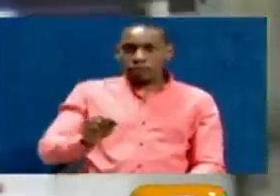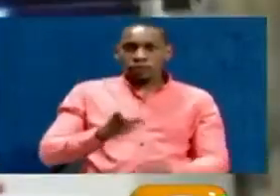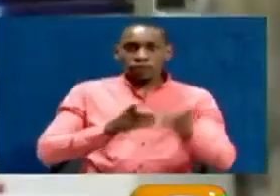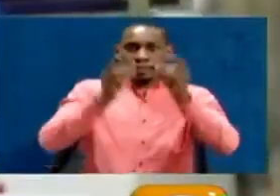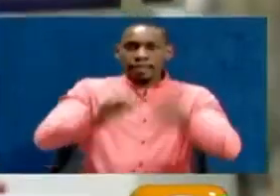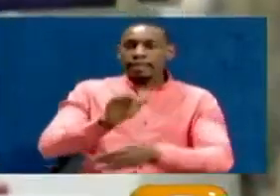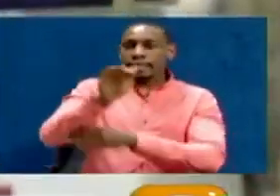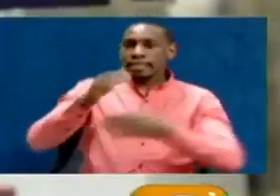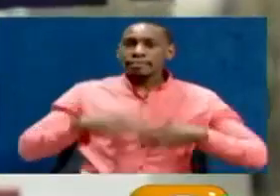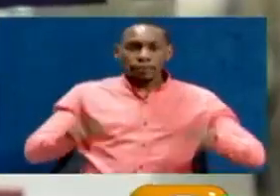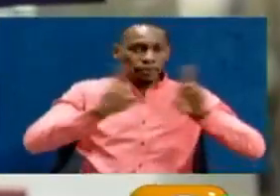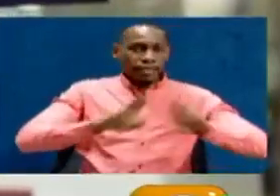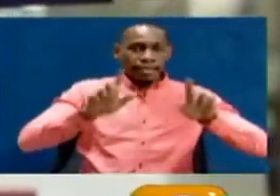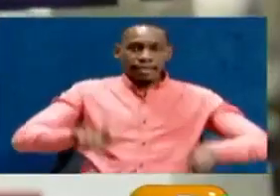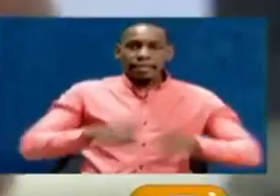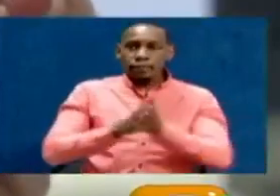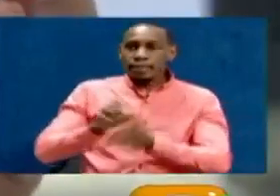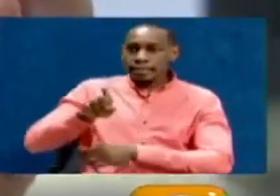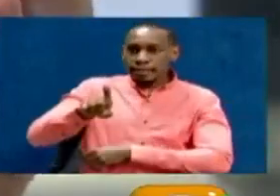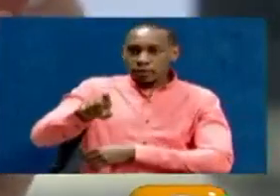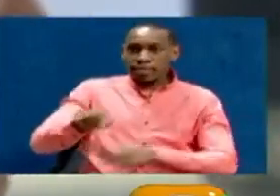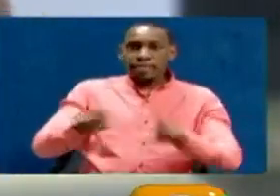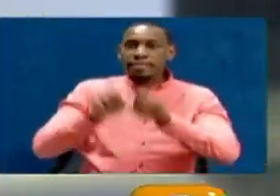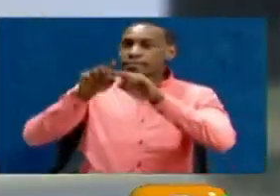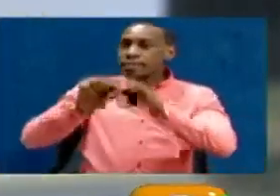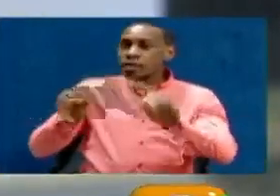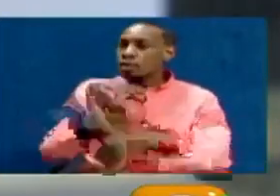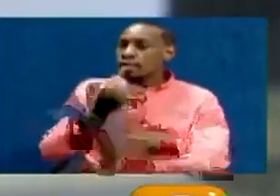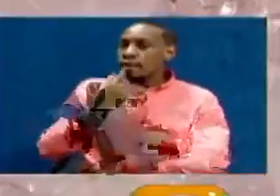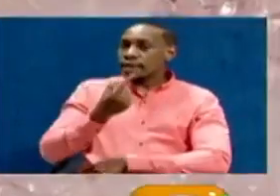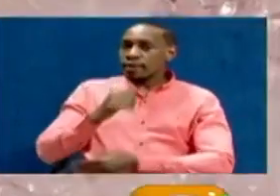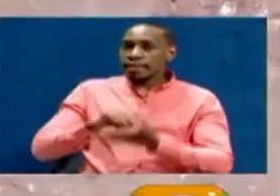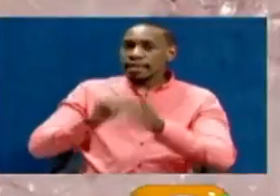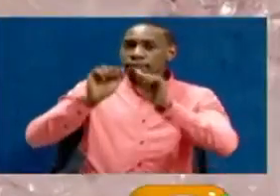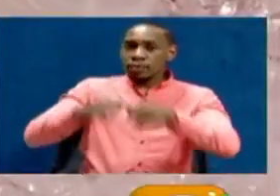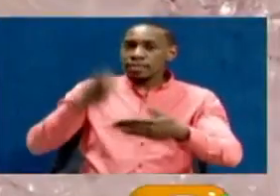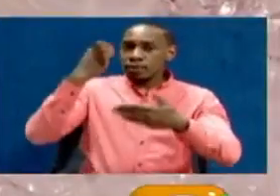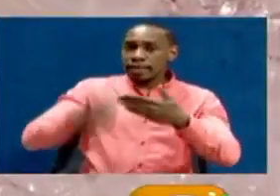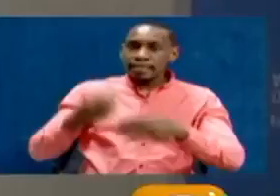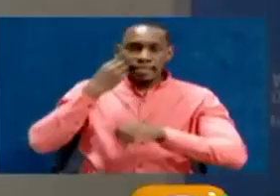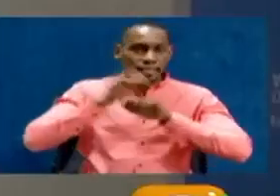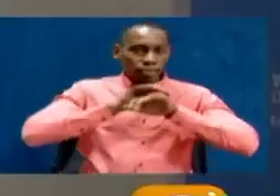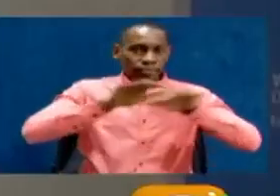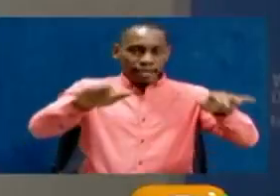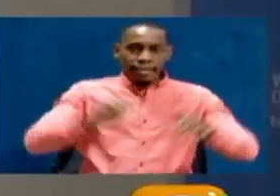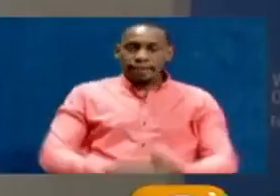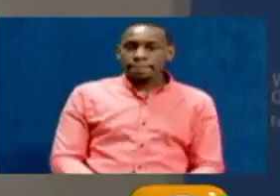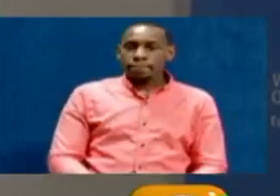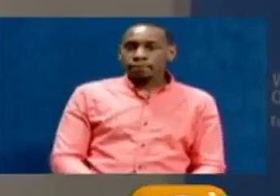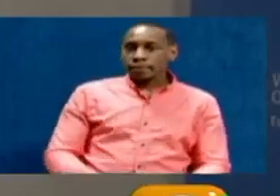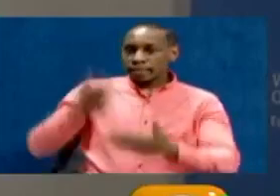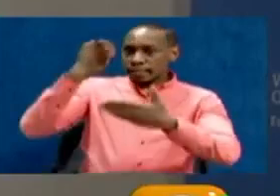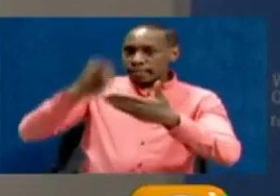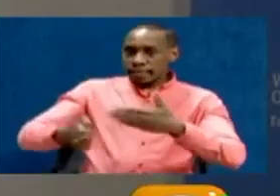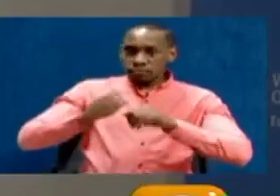is urging people to prepare to live with the virus and not rely on a vaccine to bring an end to the pandemic. The end